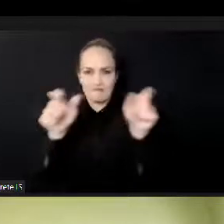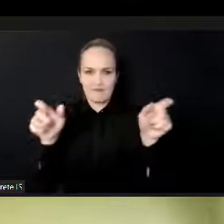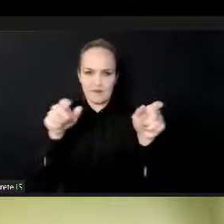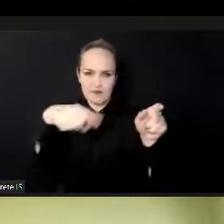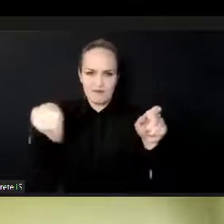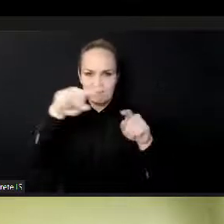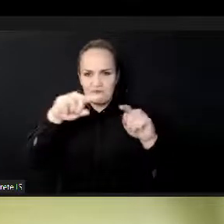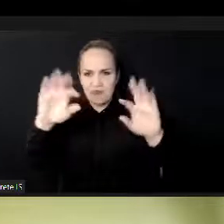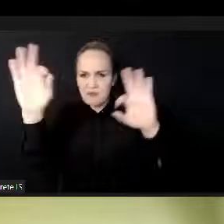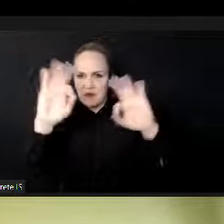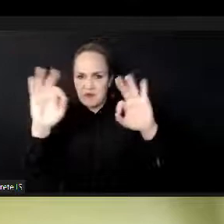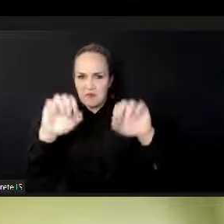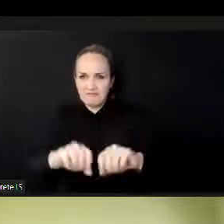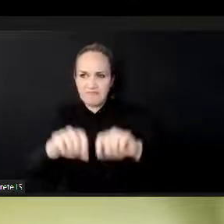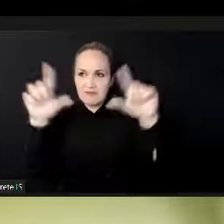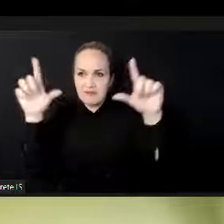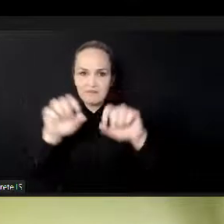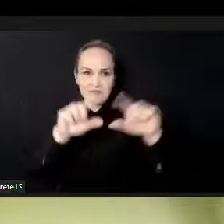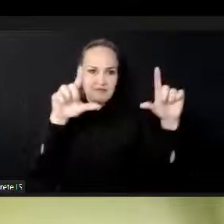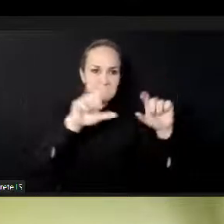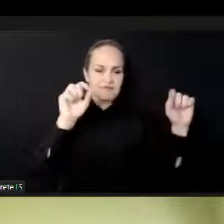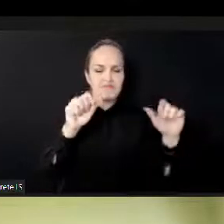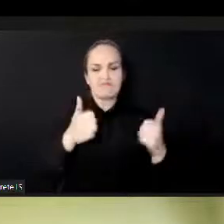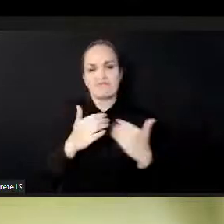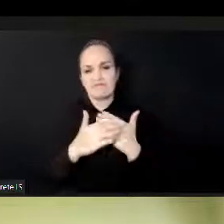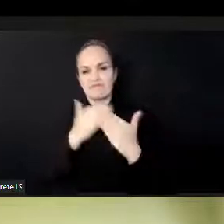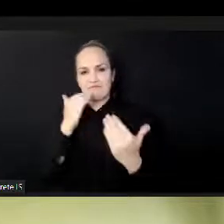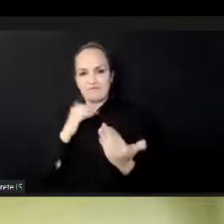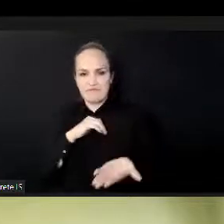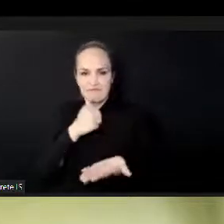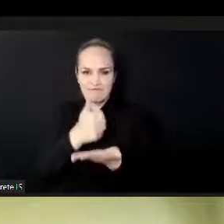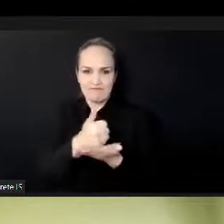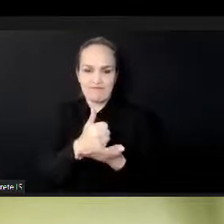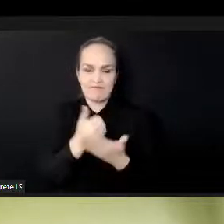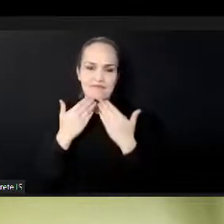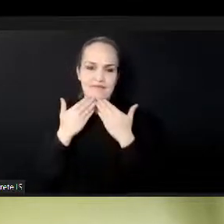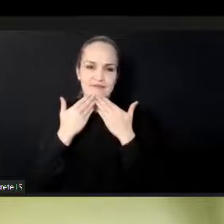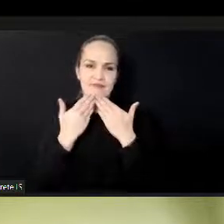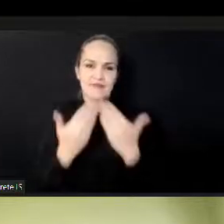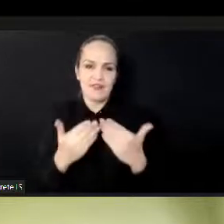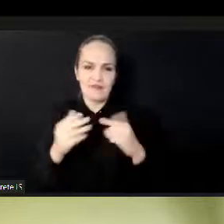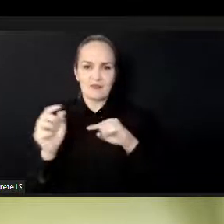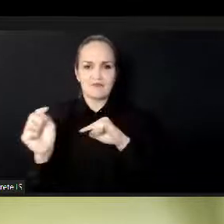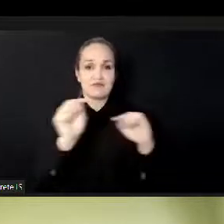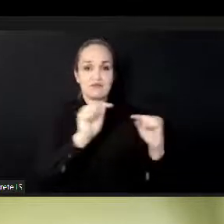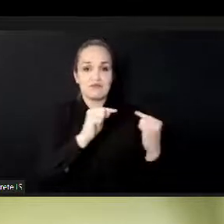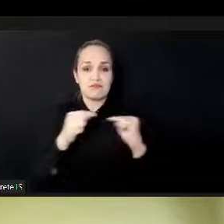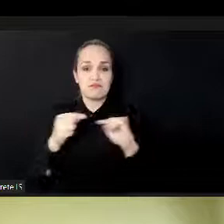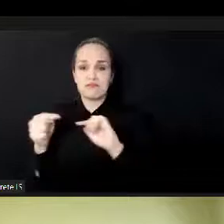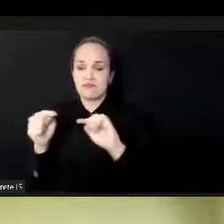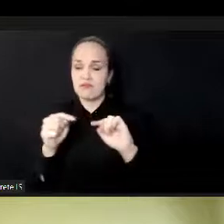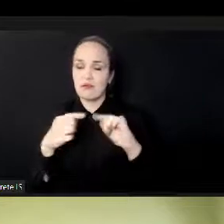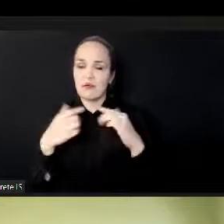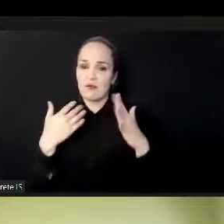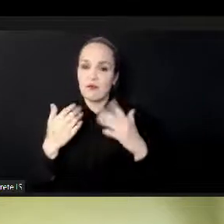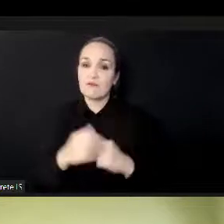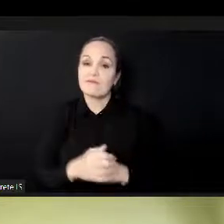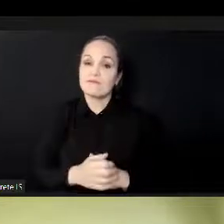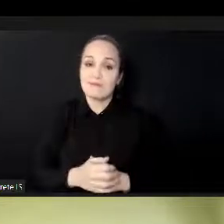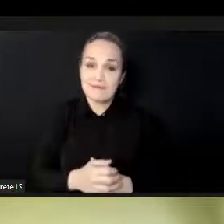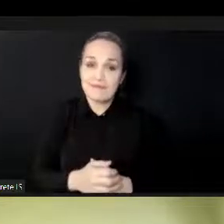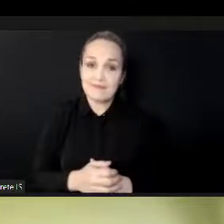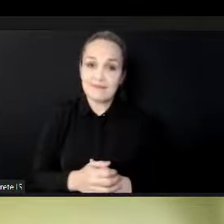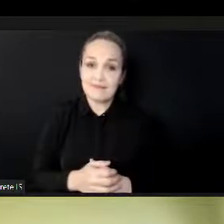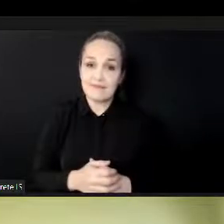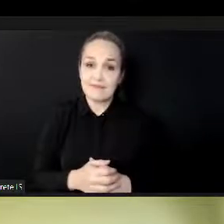timely and appropriate discussion for the choice of the topic and for inviting us.